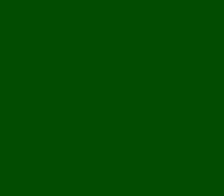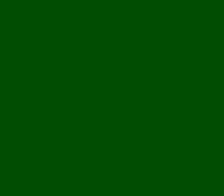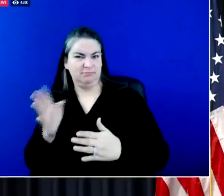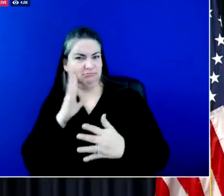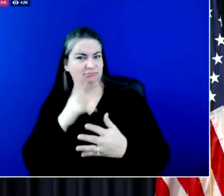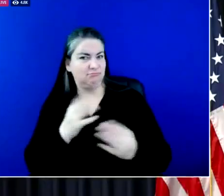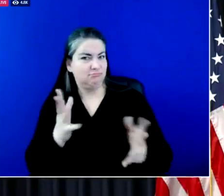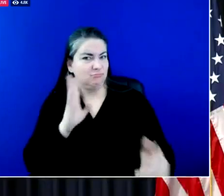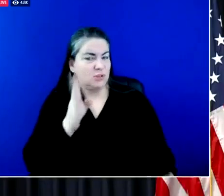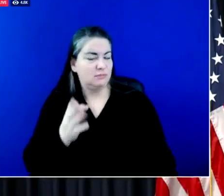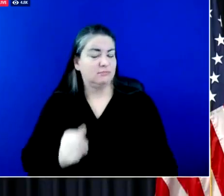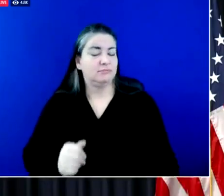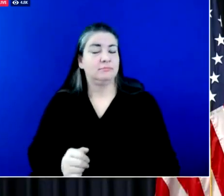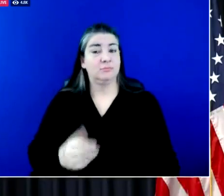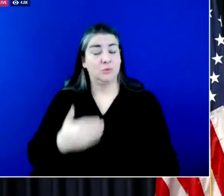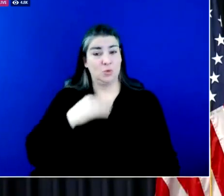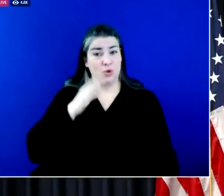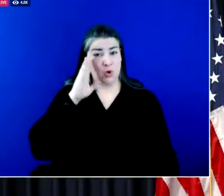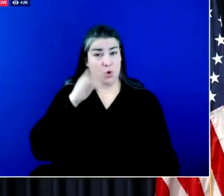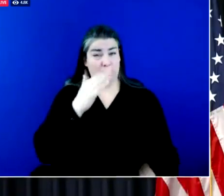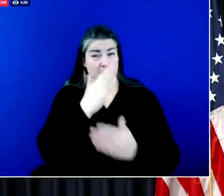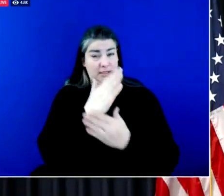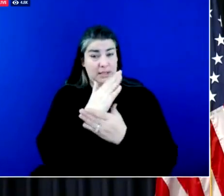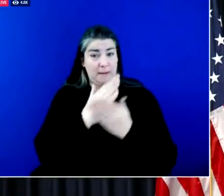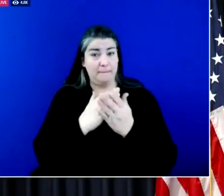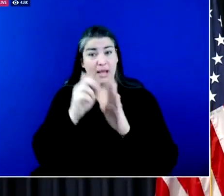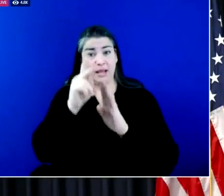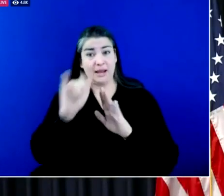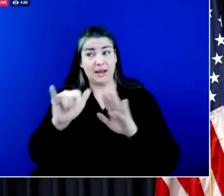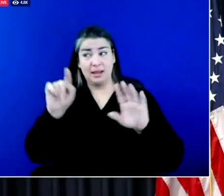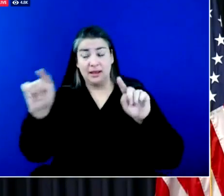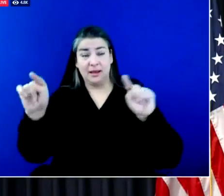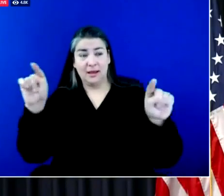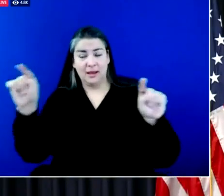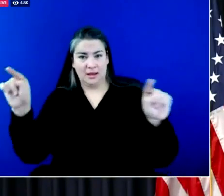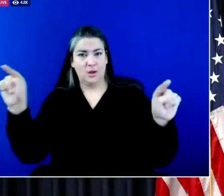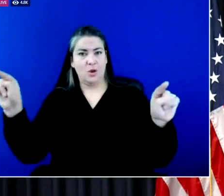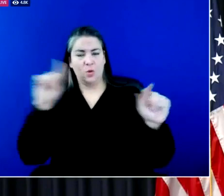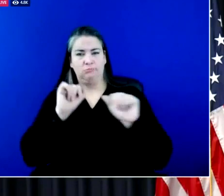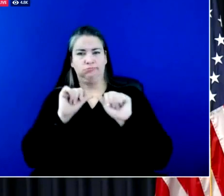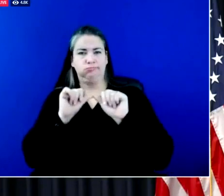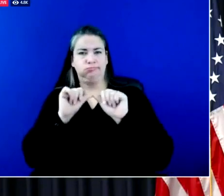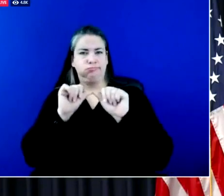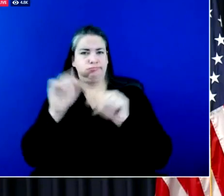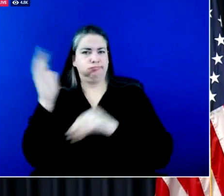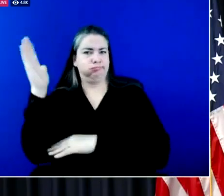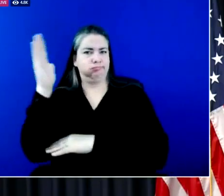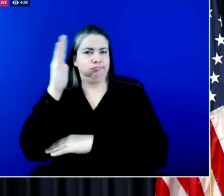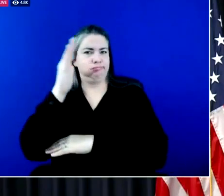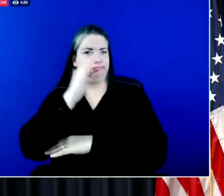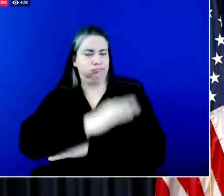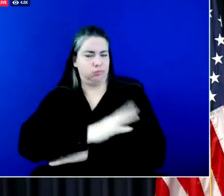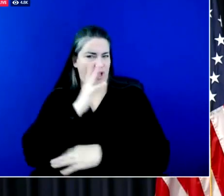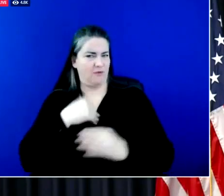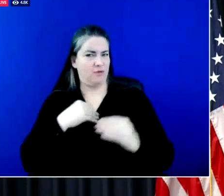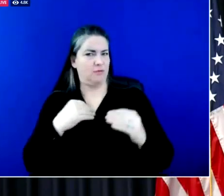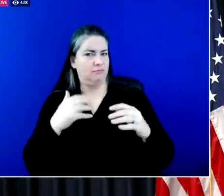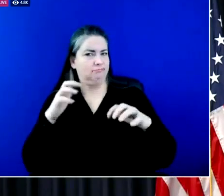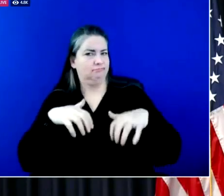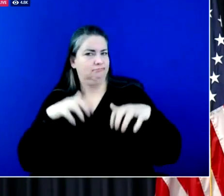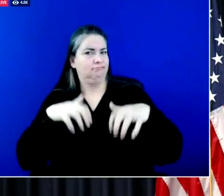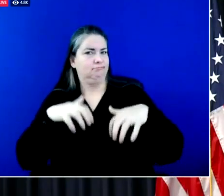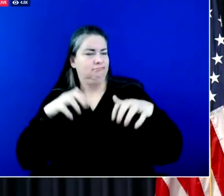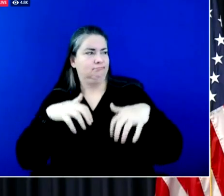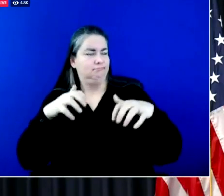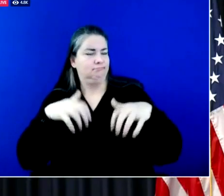patient in some parts of our state is expected to last through the day. We again remind Kentucky ins that